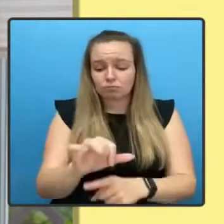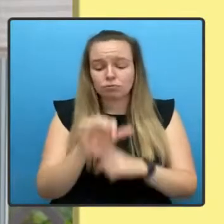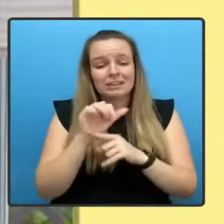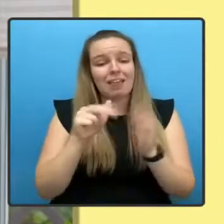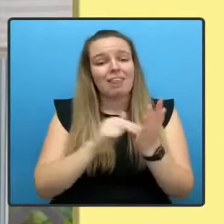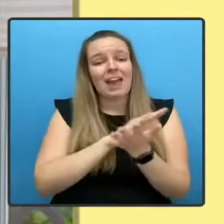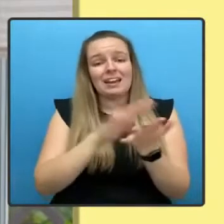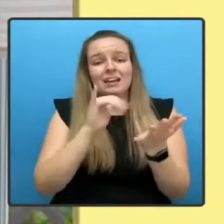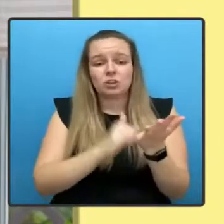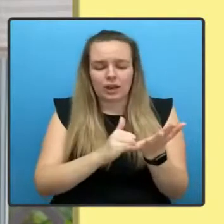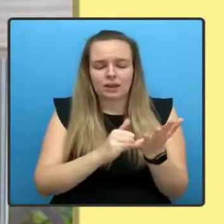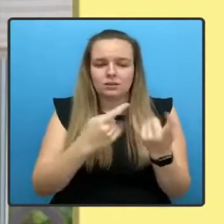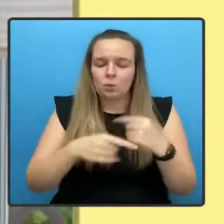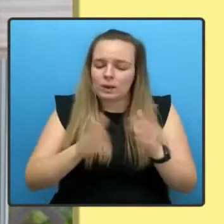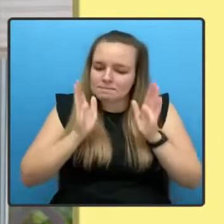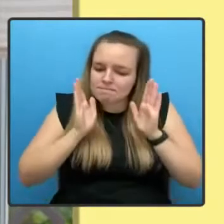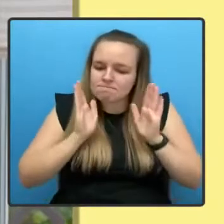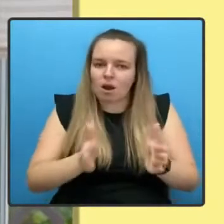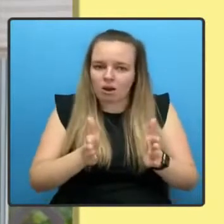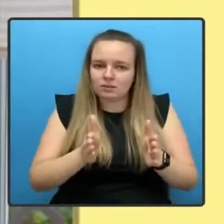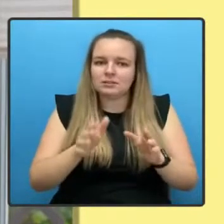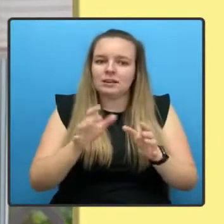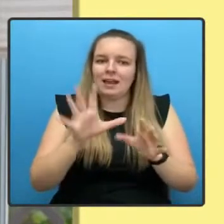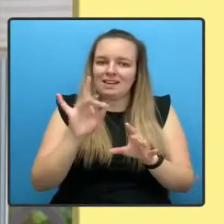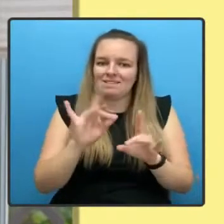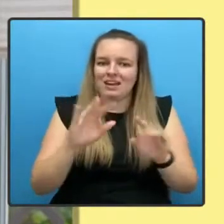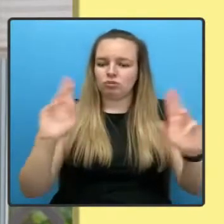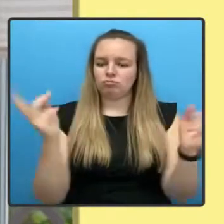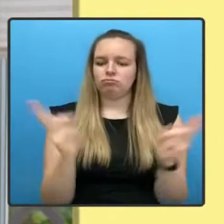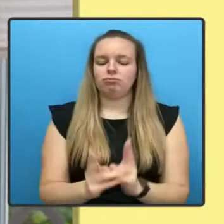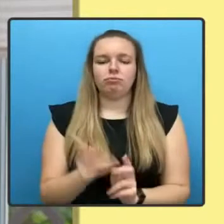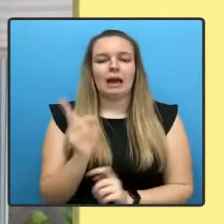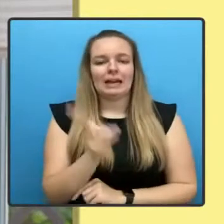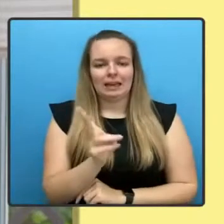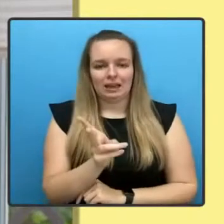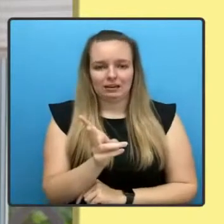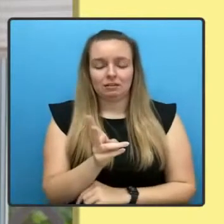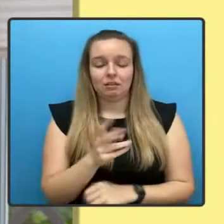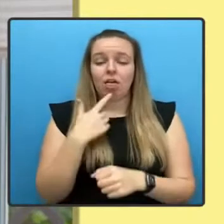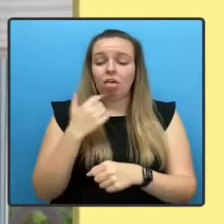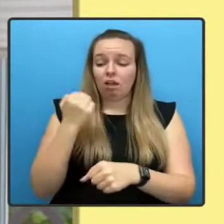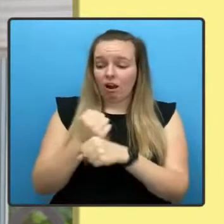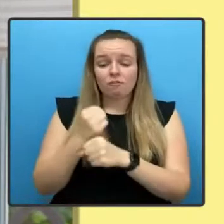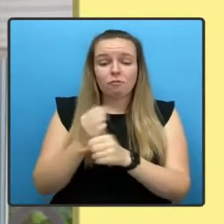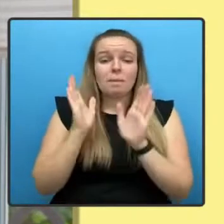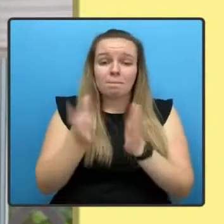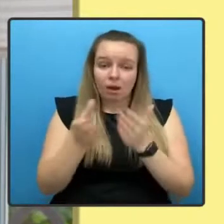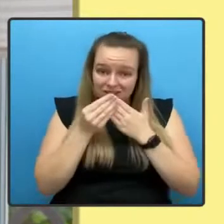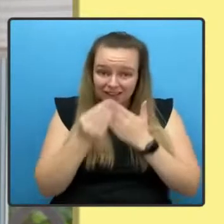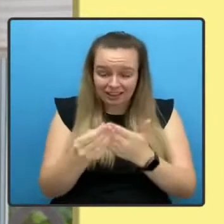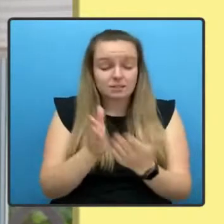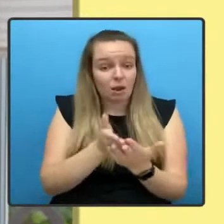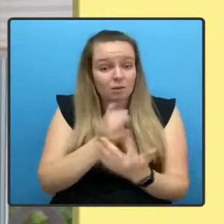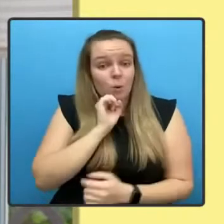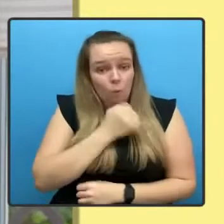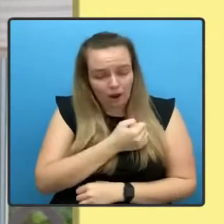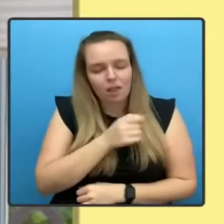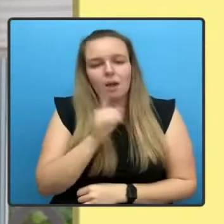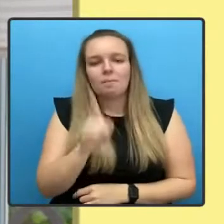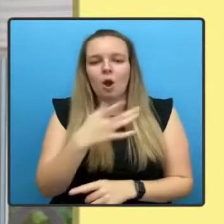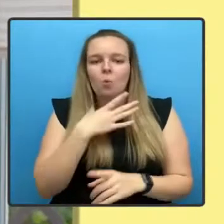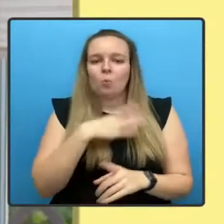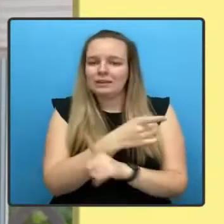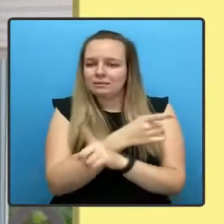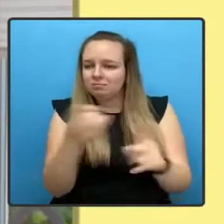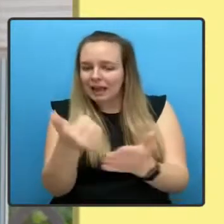infections down again. The government must lead and it will. But we need the help of every person and every